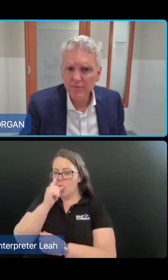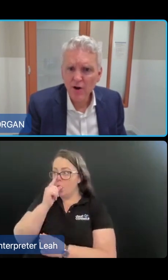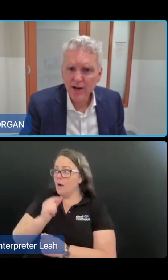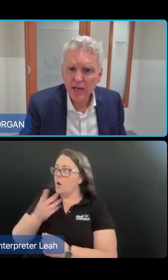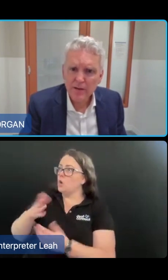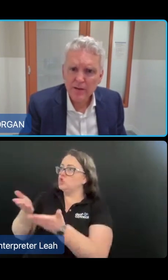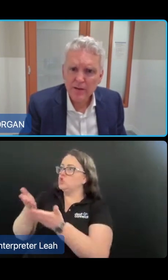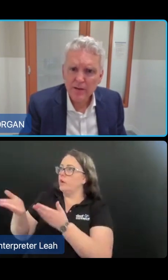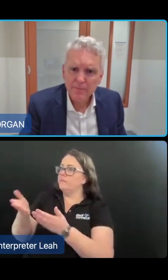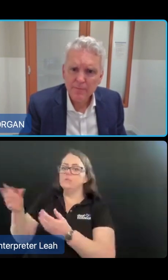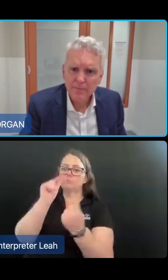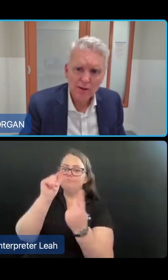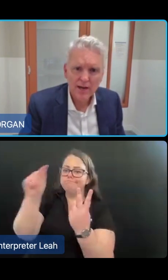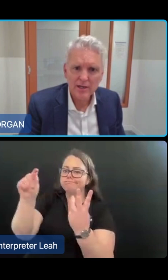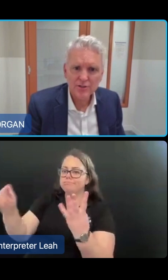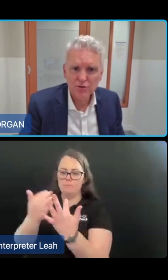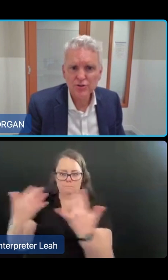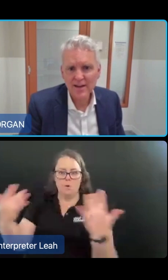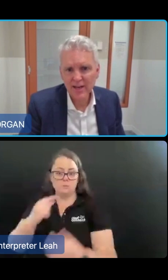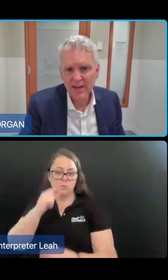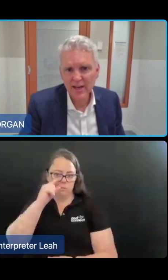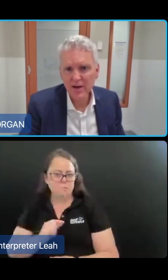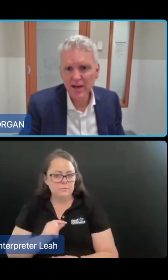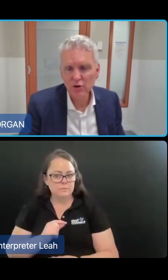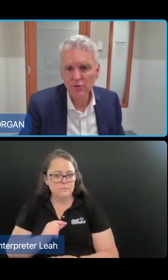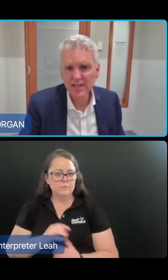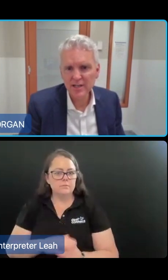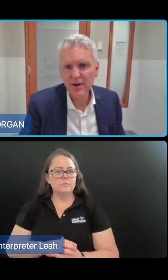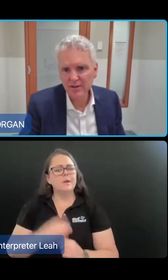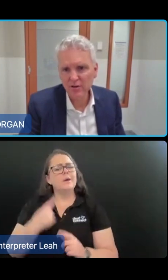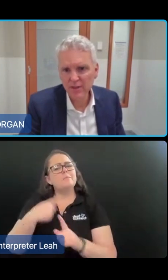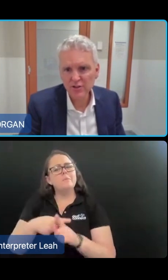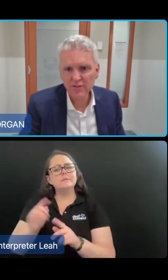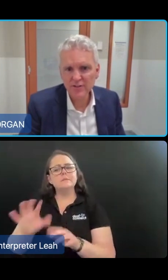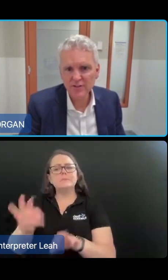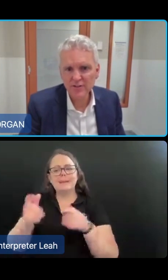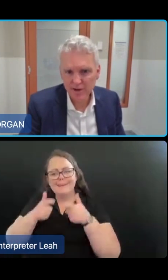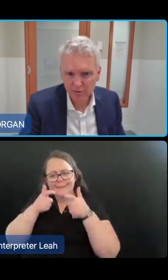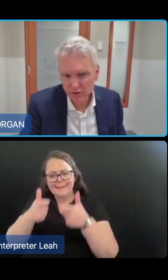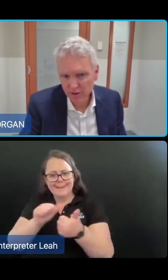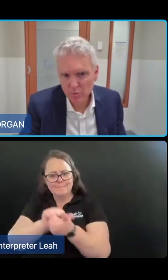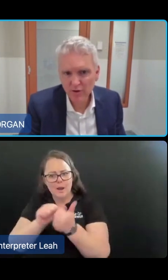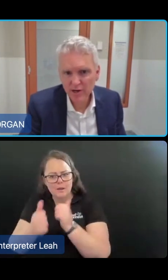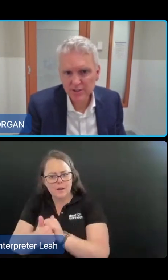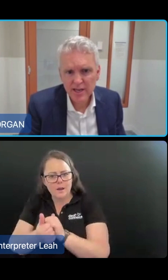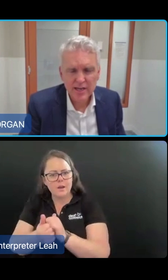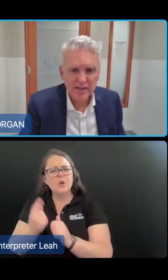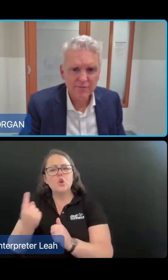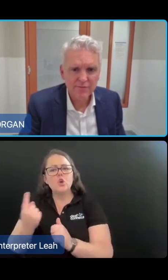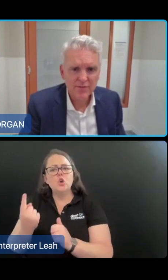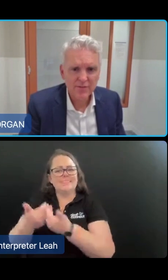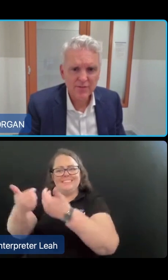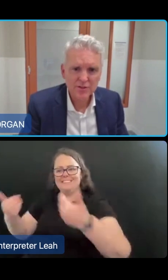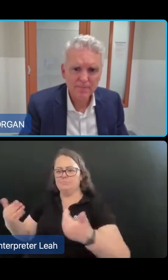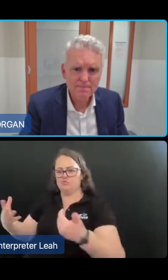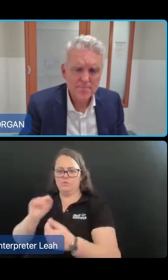And finally, people will be able to choose to have a care partner who is independent of their service provider or service providers if